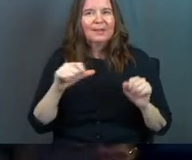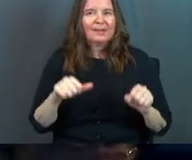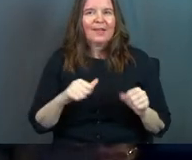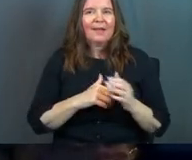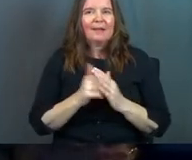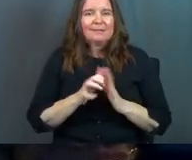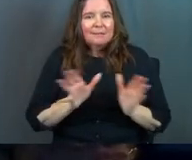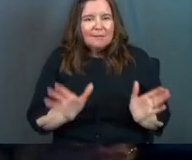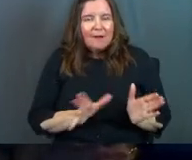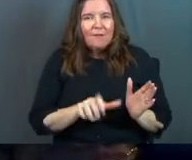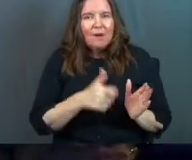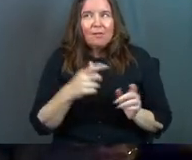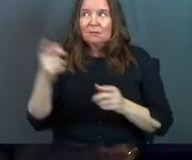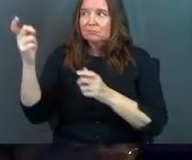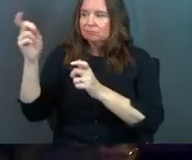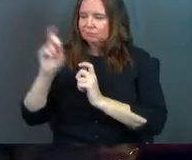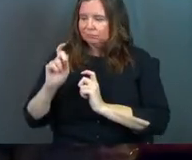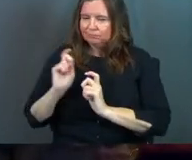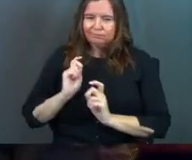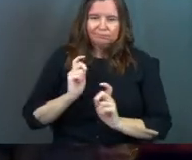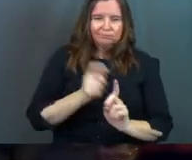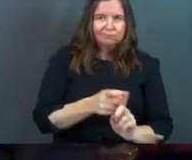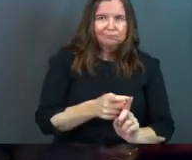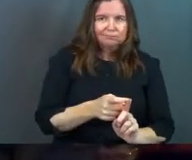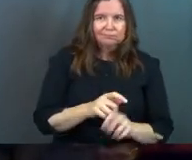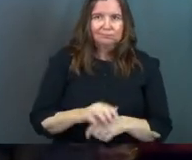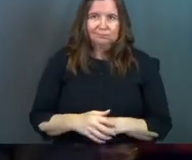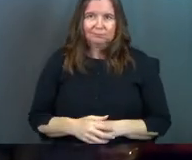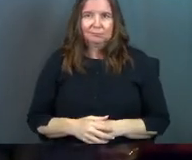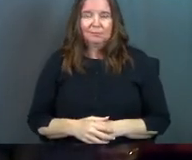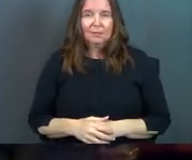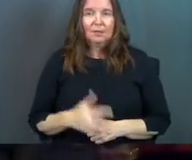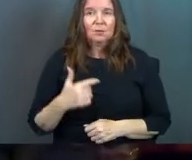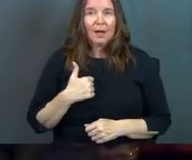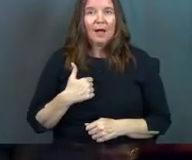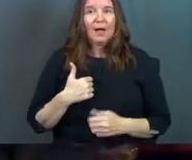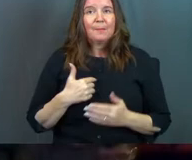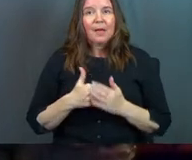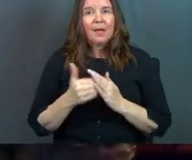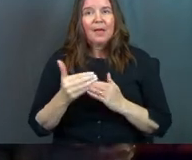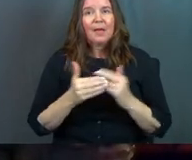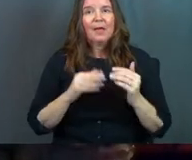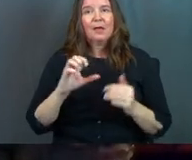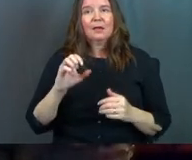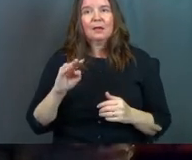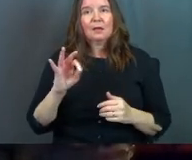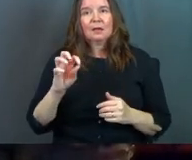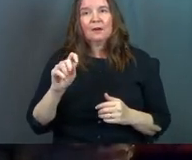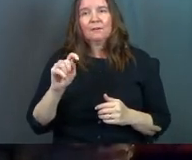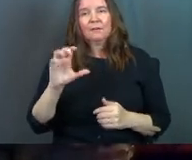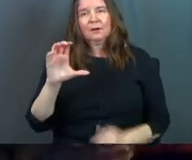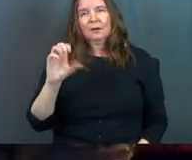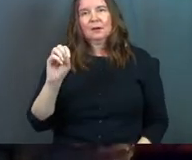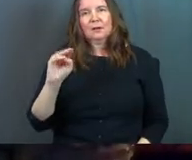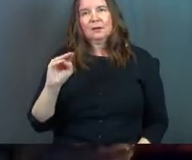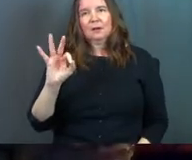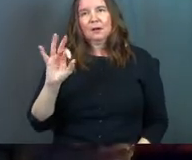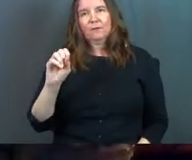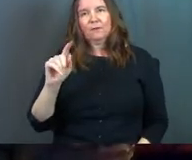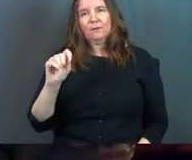What that means is, you're all comforters today. Say, I'm a comforter. I'm a comforter.